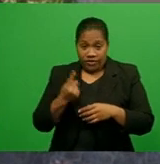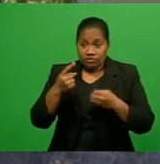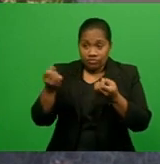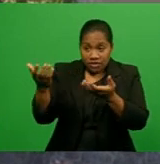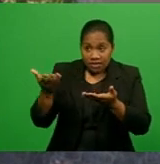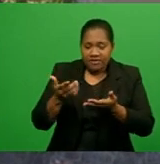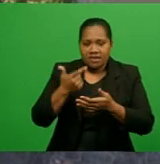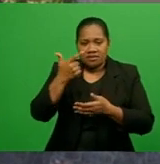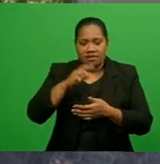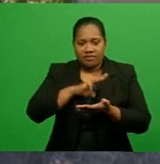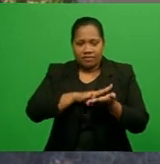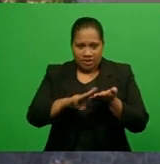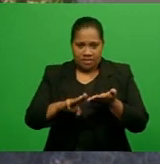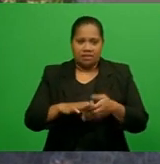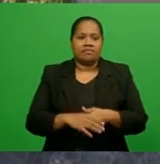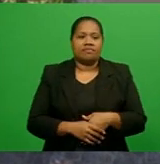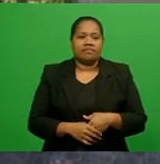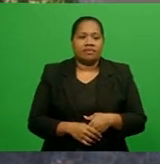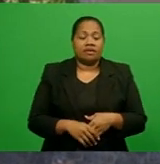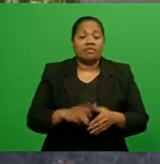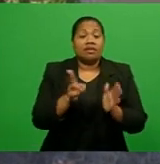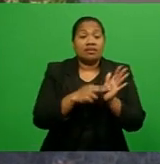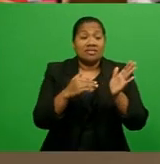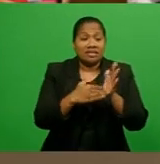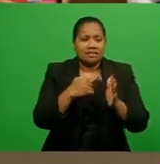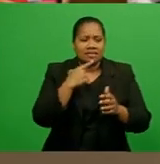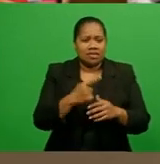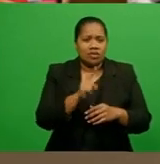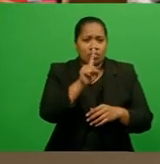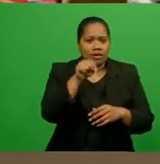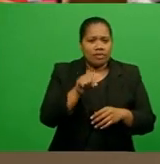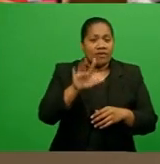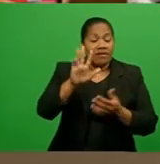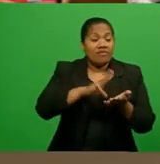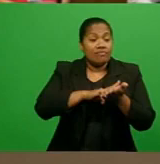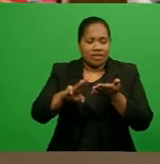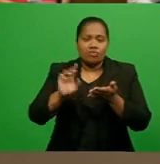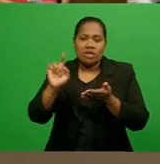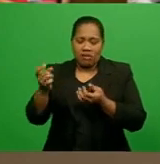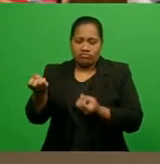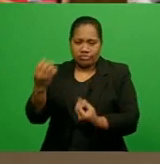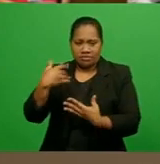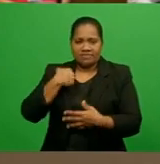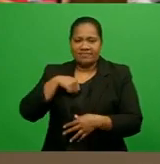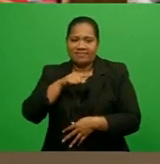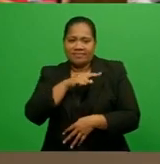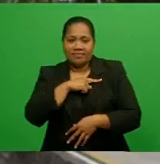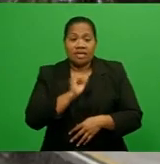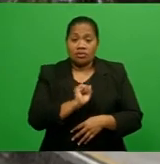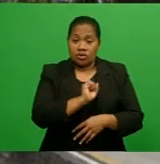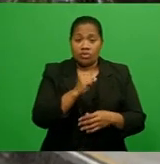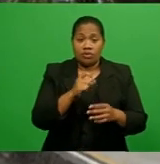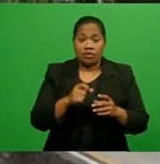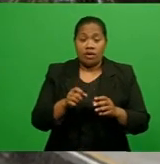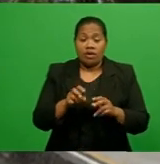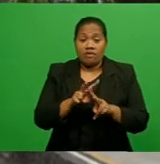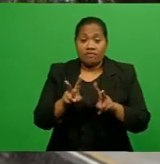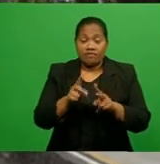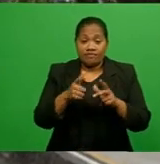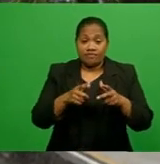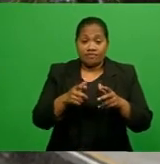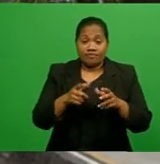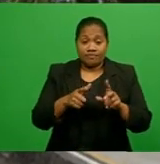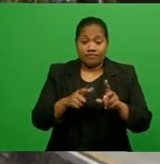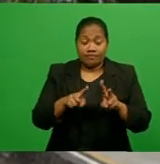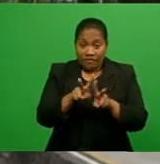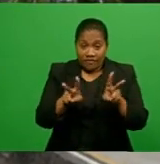from New Zealand will be $1.5 million is what they told us. Professor Alualia says their finances were already taking a hit as other